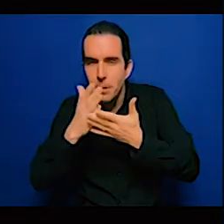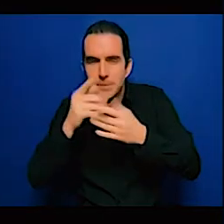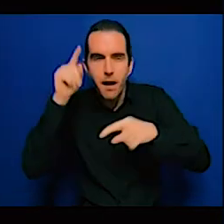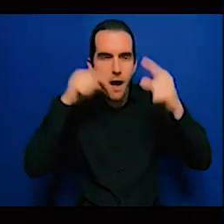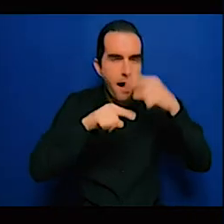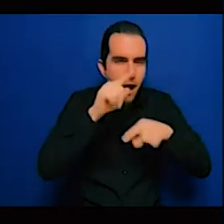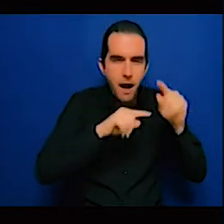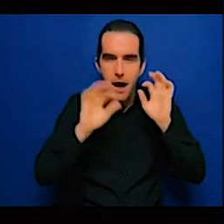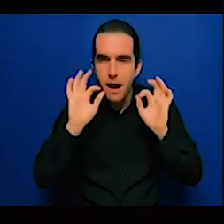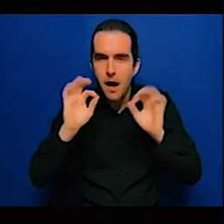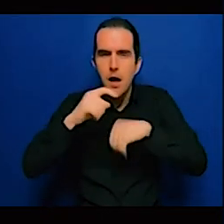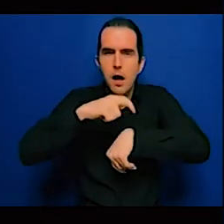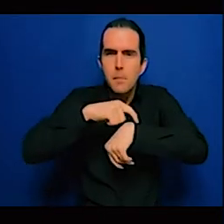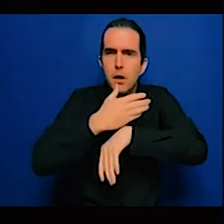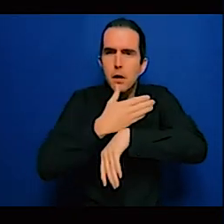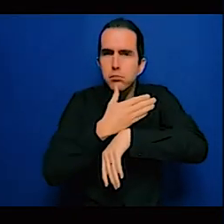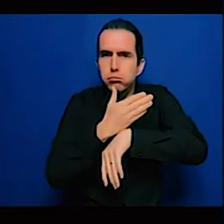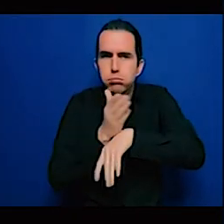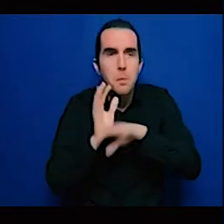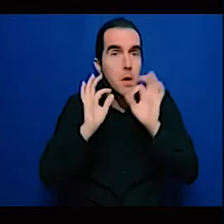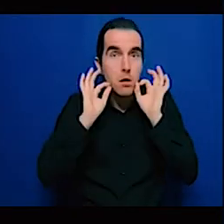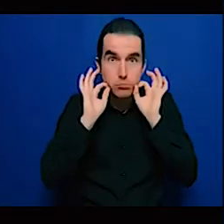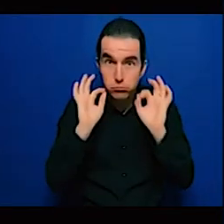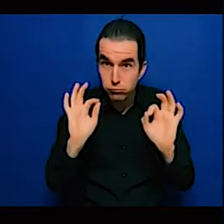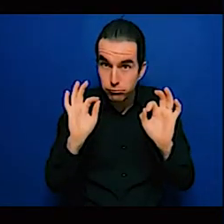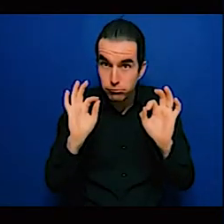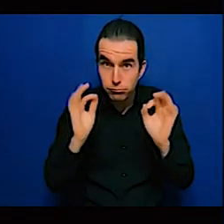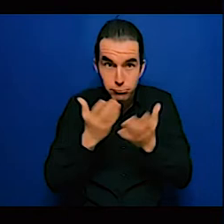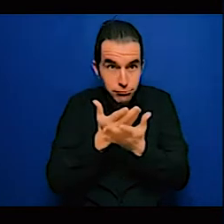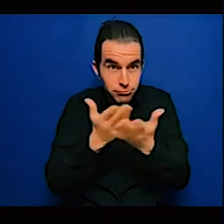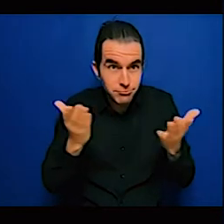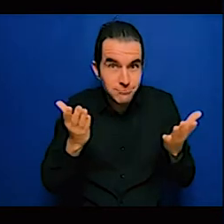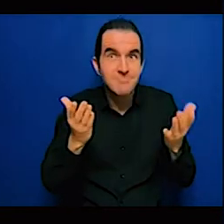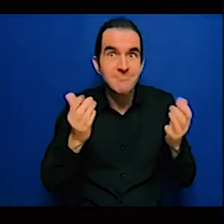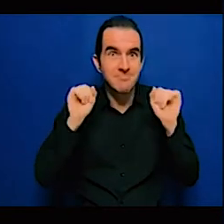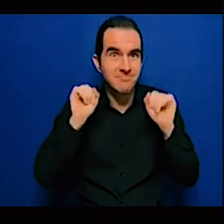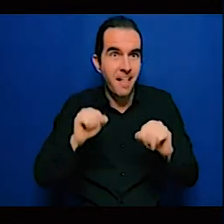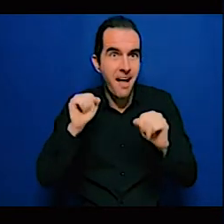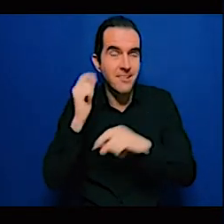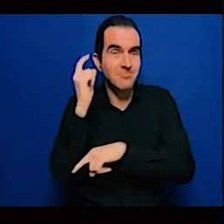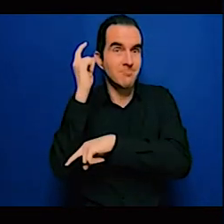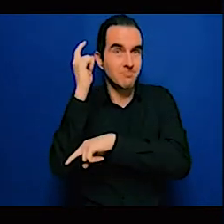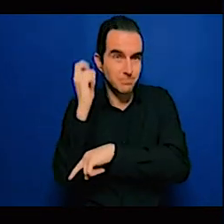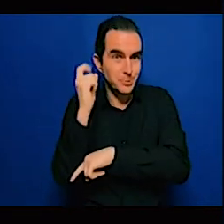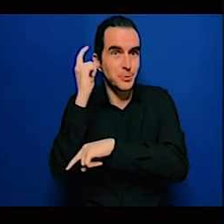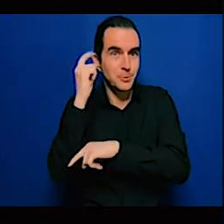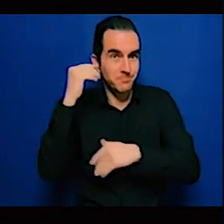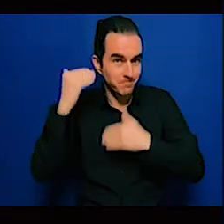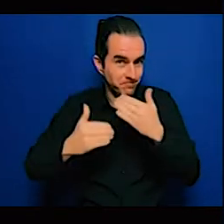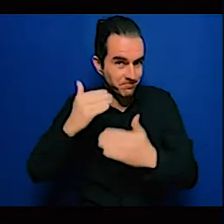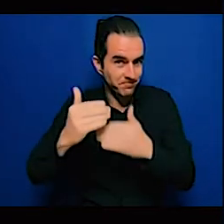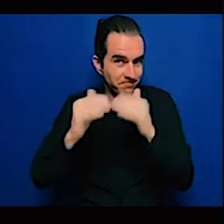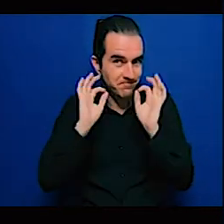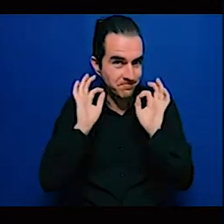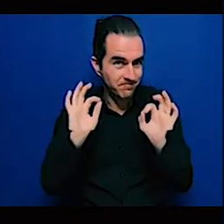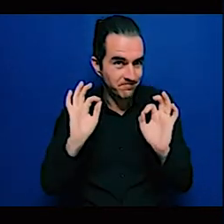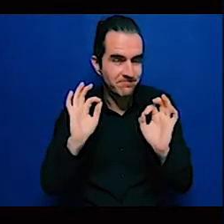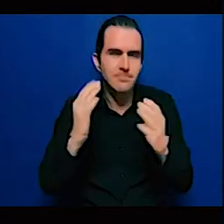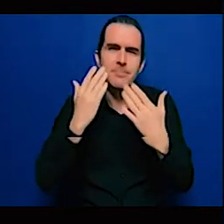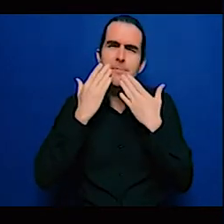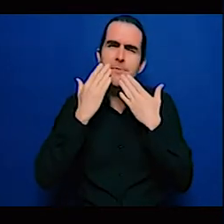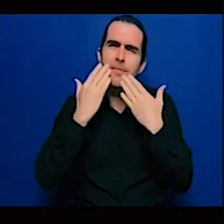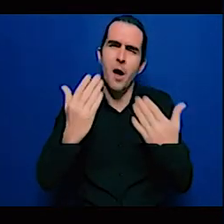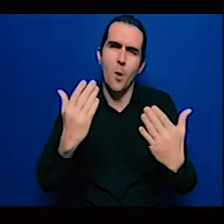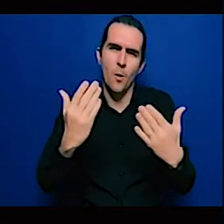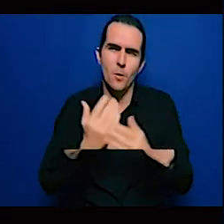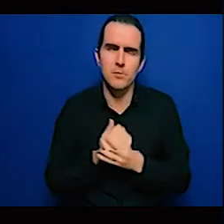Thank you very much for coming to this round table. On behalf of OSA, I would like to